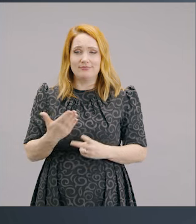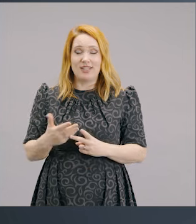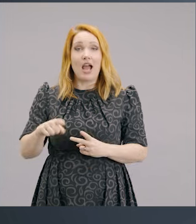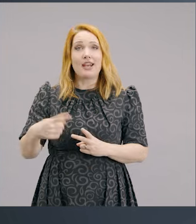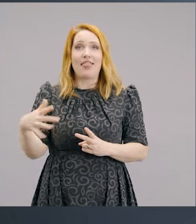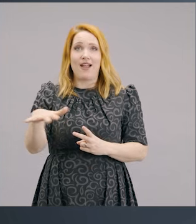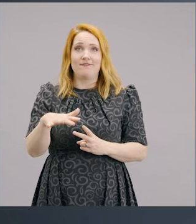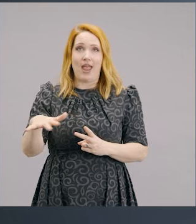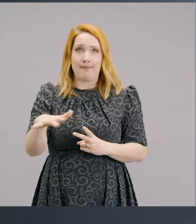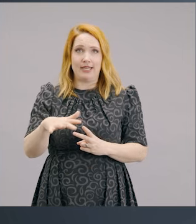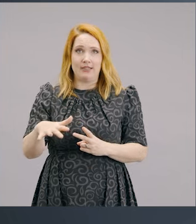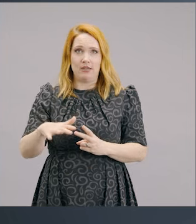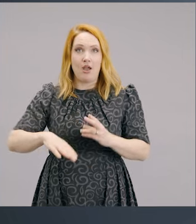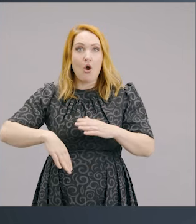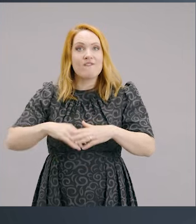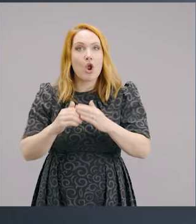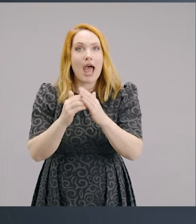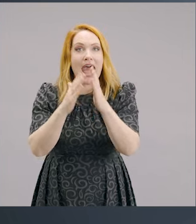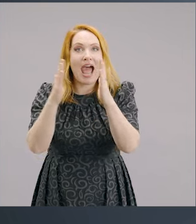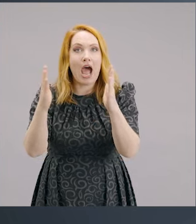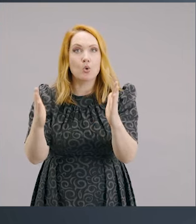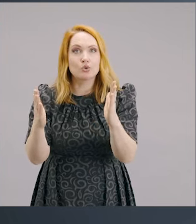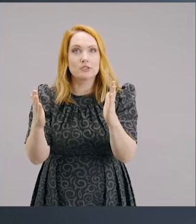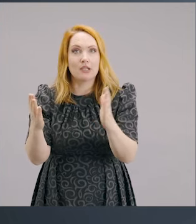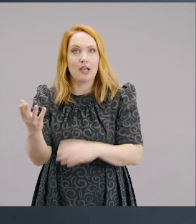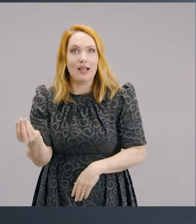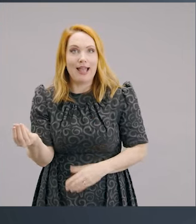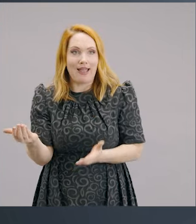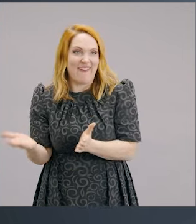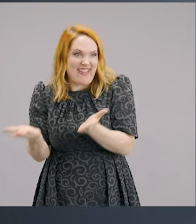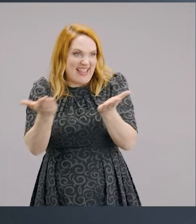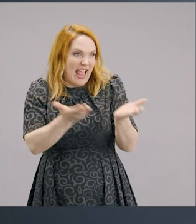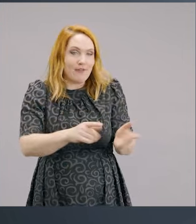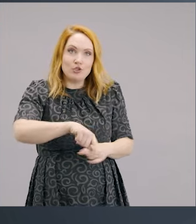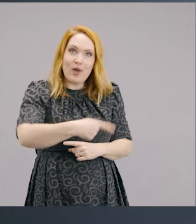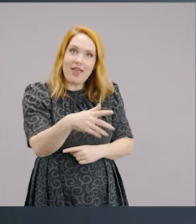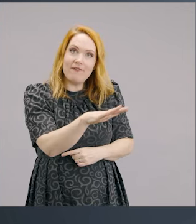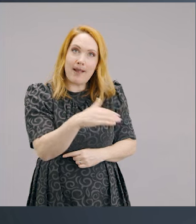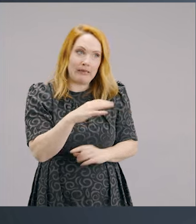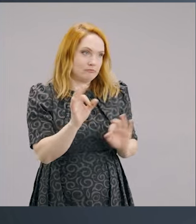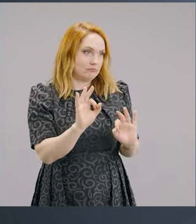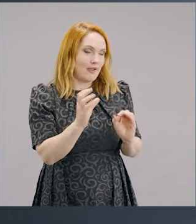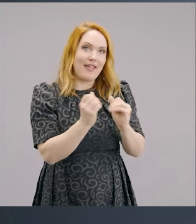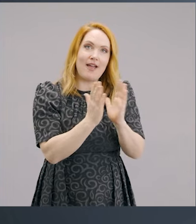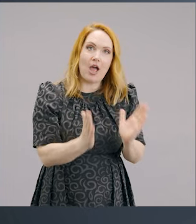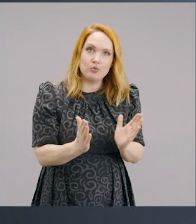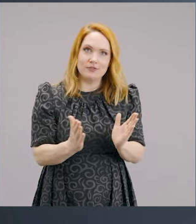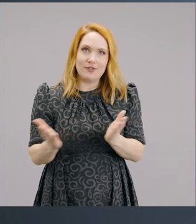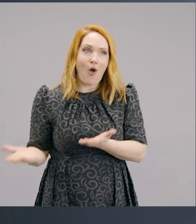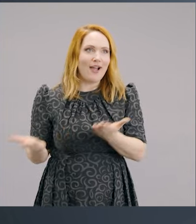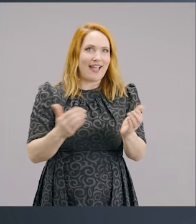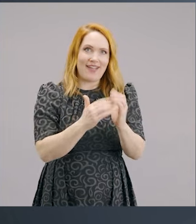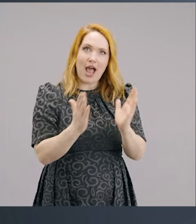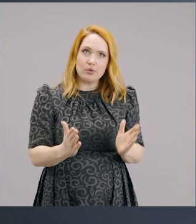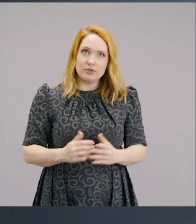There's a family in this church that have given away a whole house to another family that needed a house